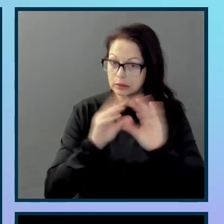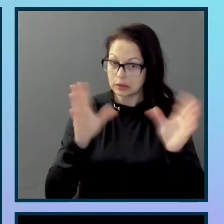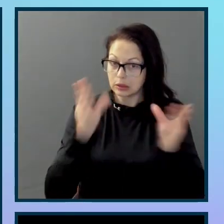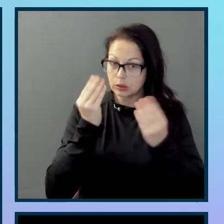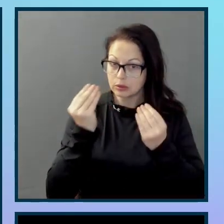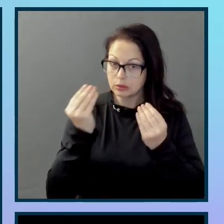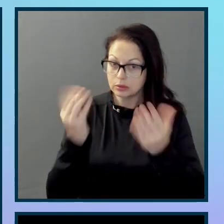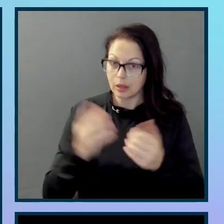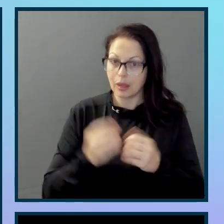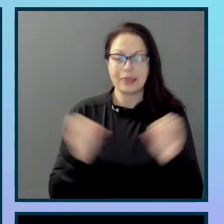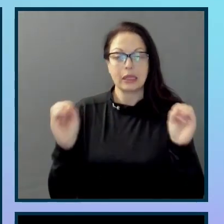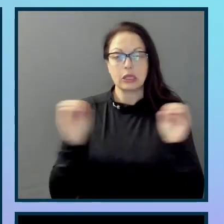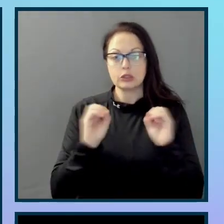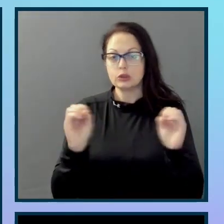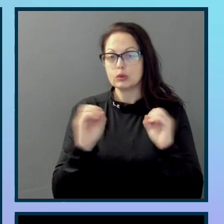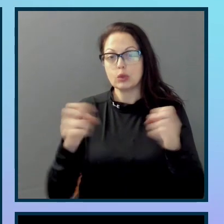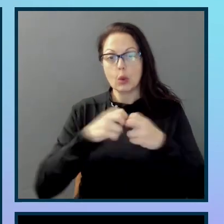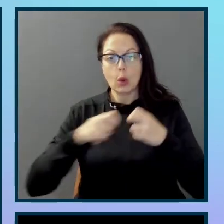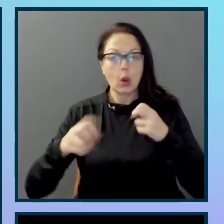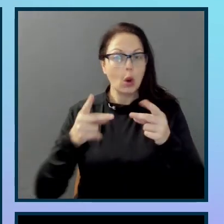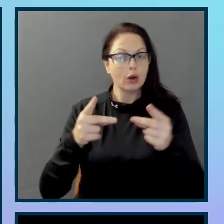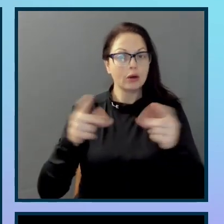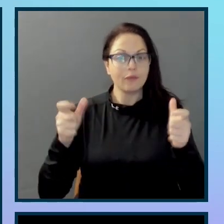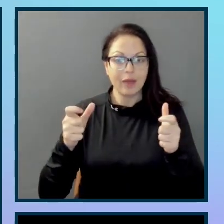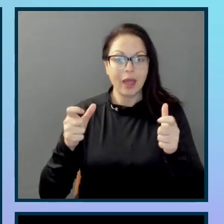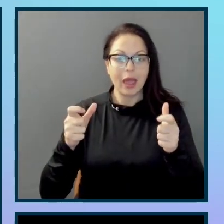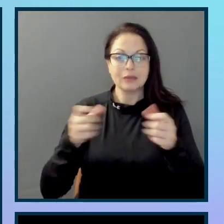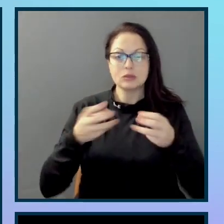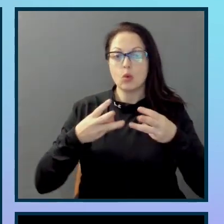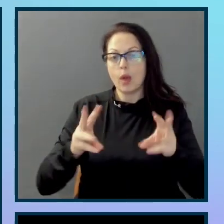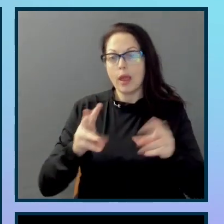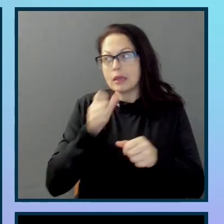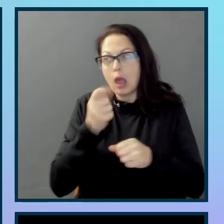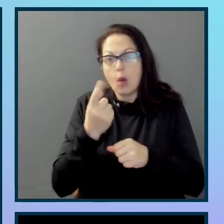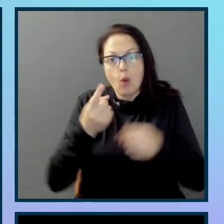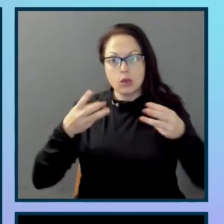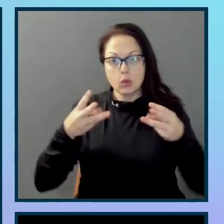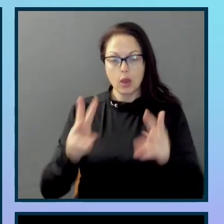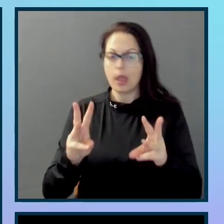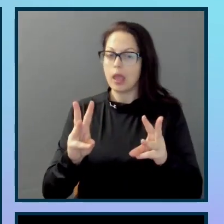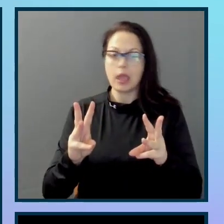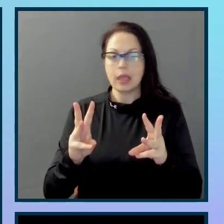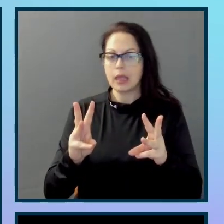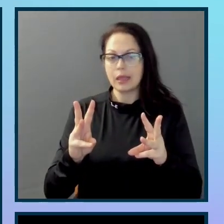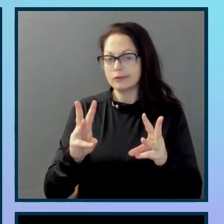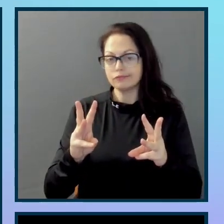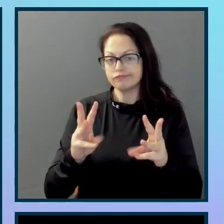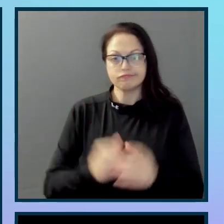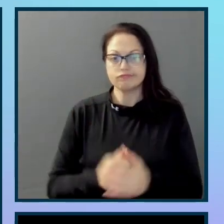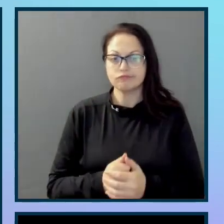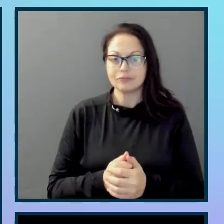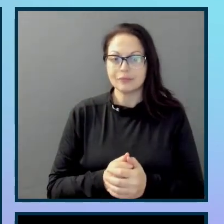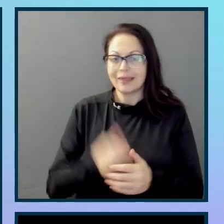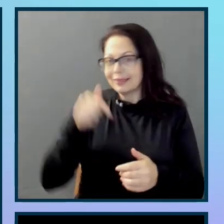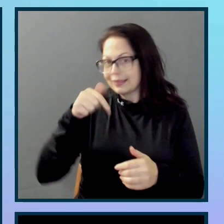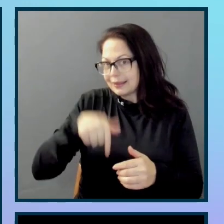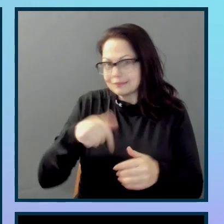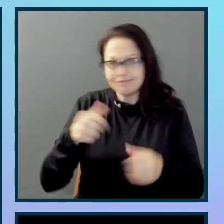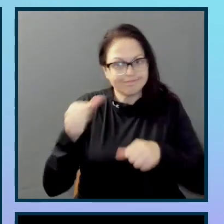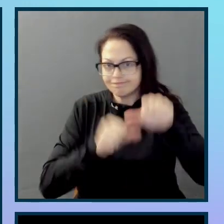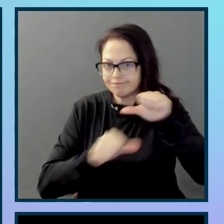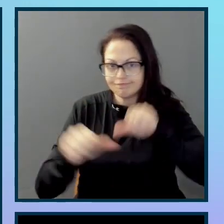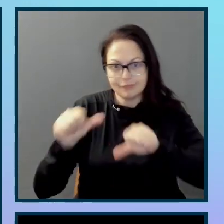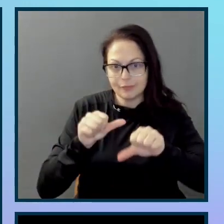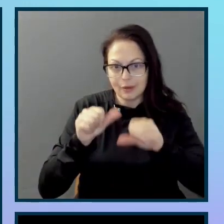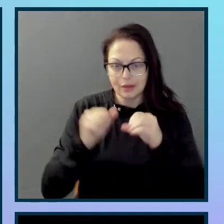hard and fast way, no correct way to go about any of what we'll be looking at. This is not a science and I am